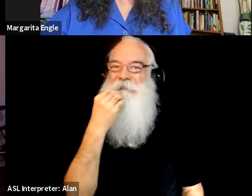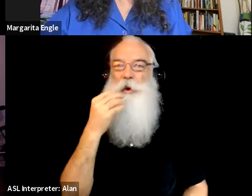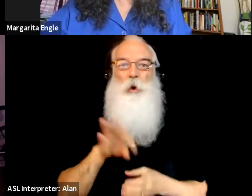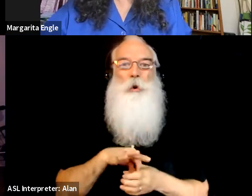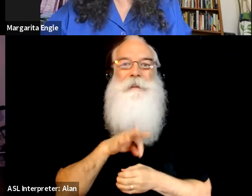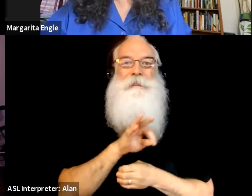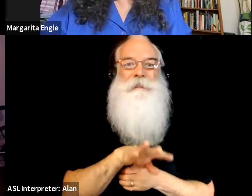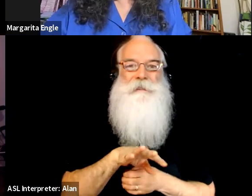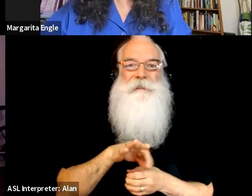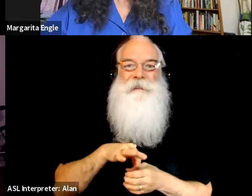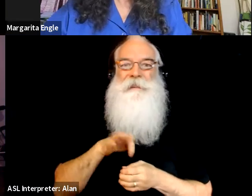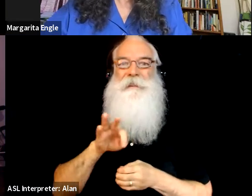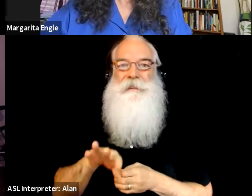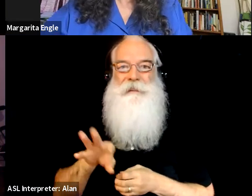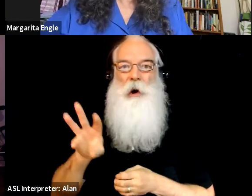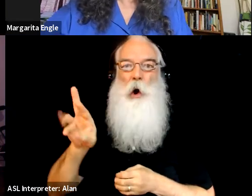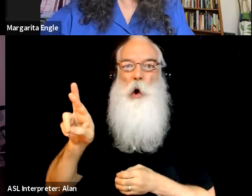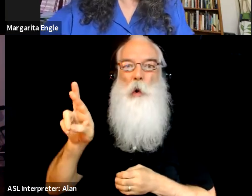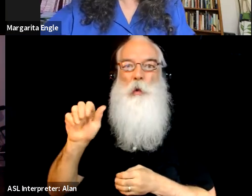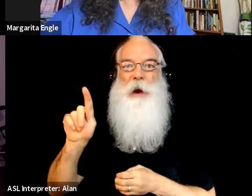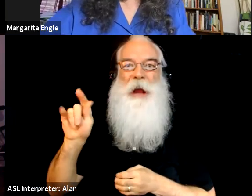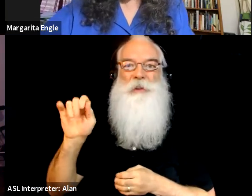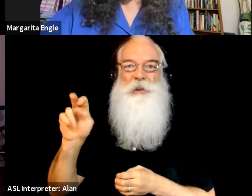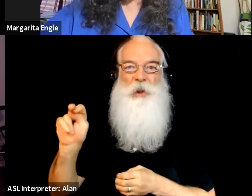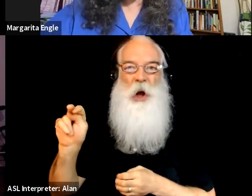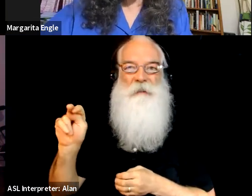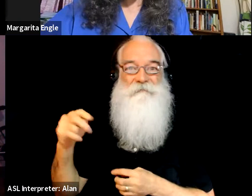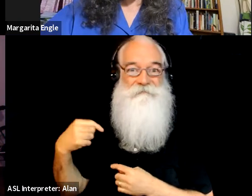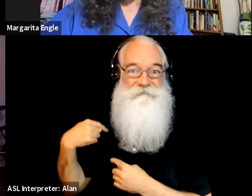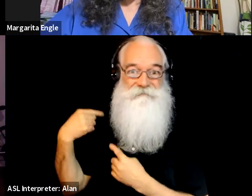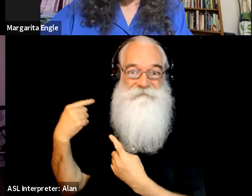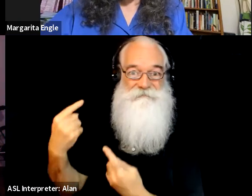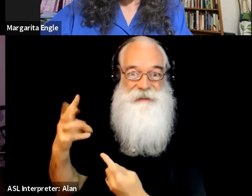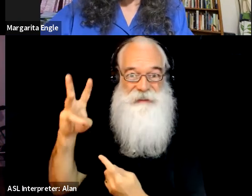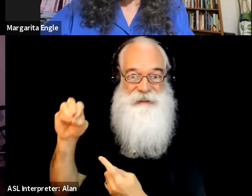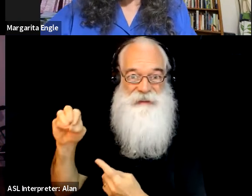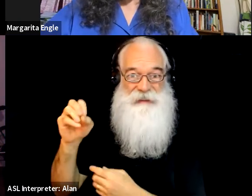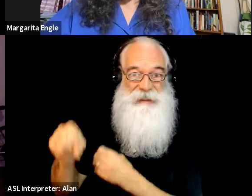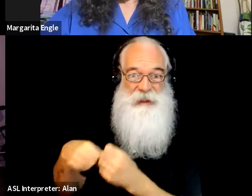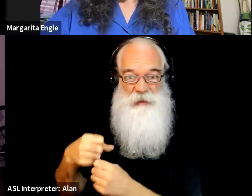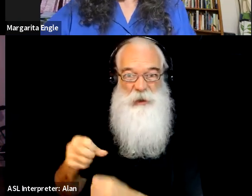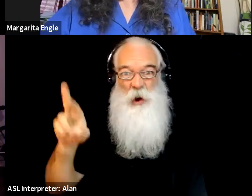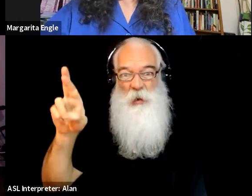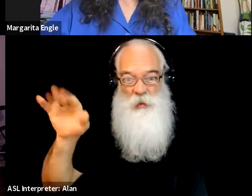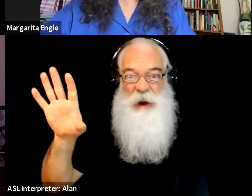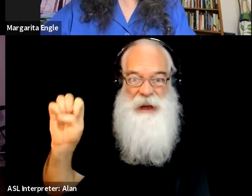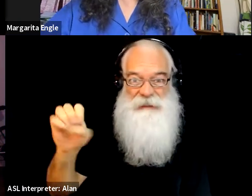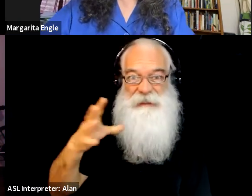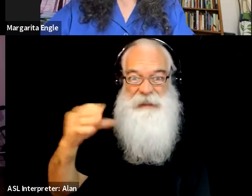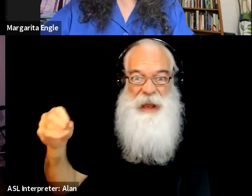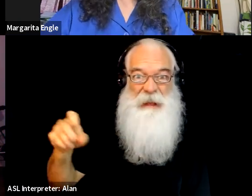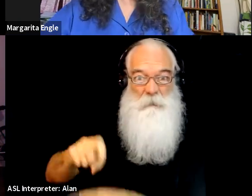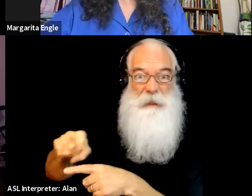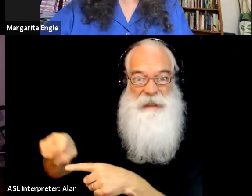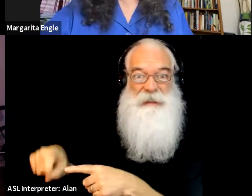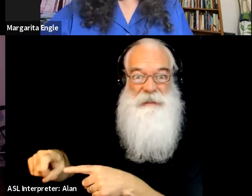for 60 years, basic supplies, such as rice and beans are rationed, everything else you